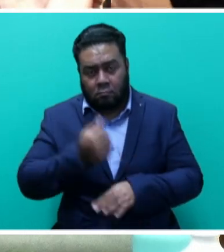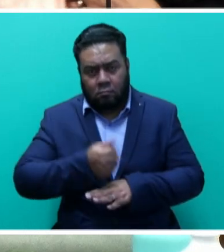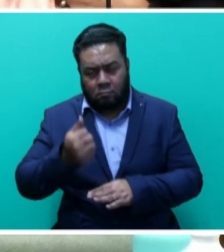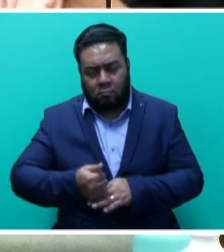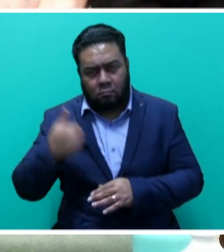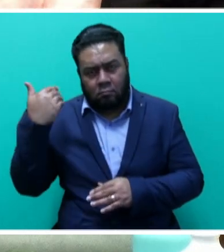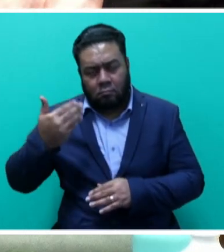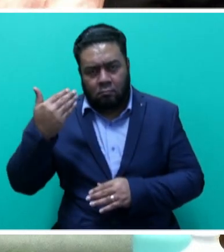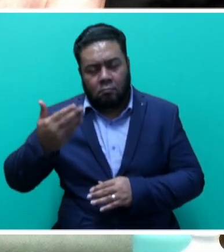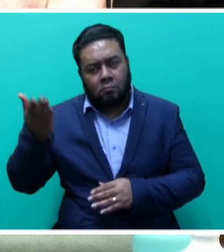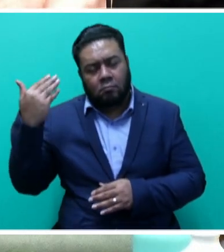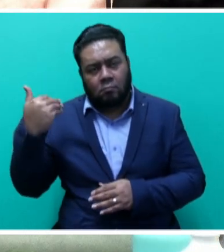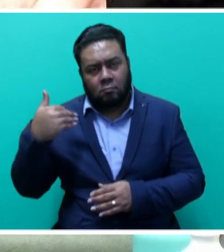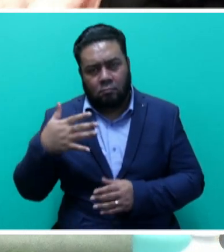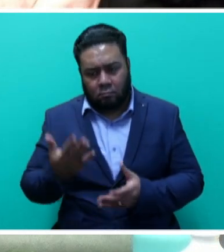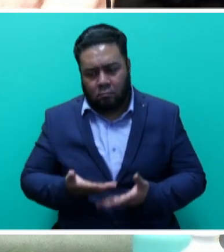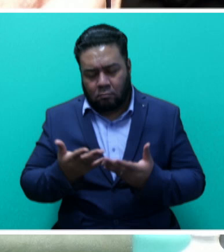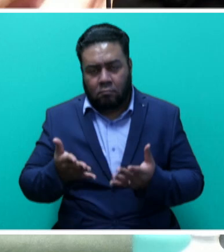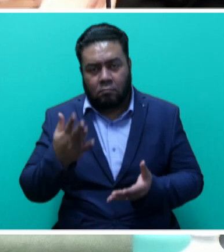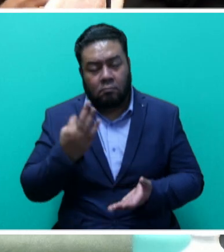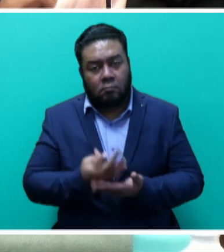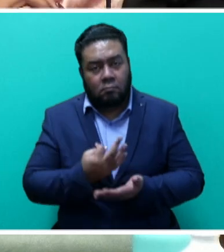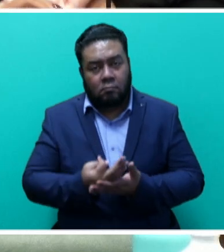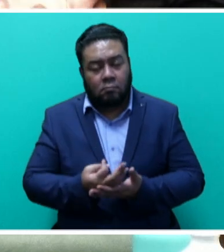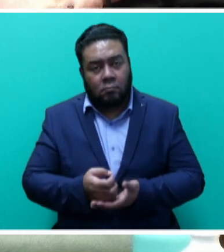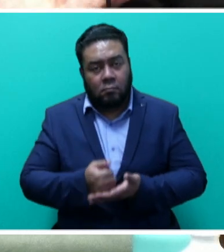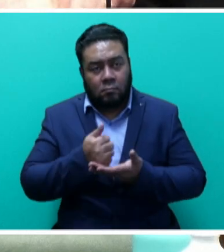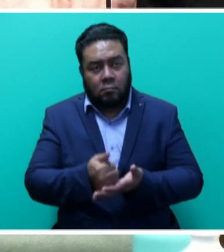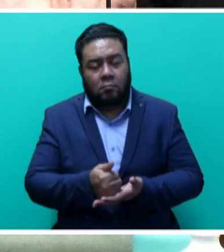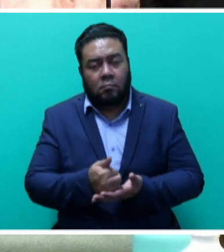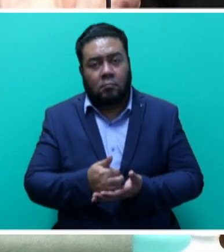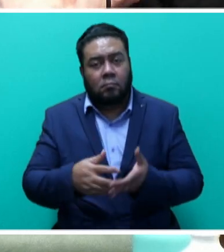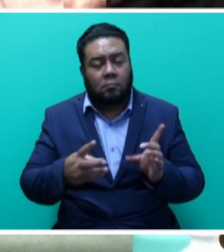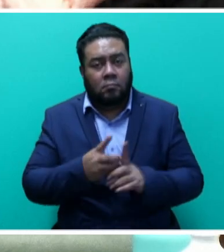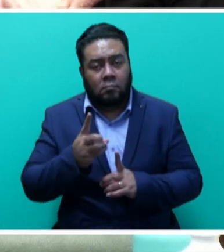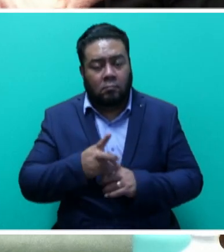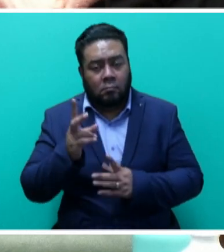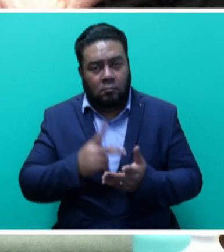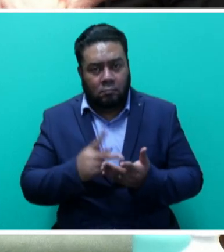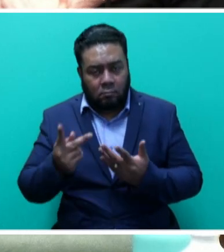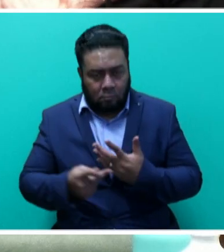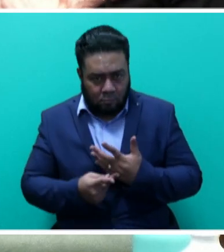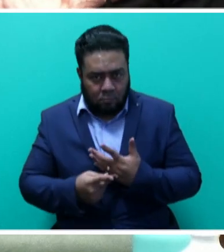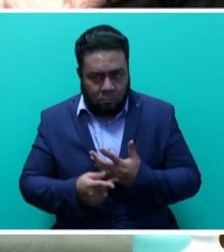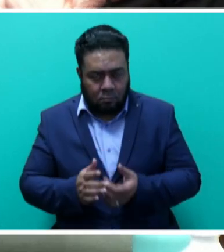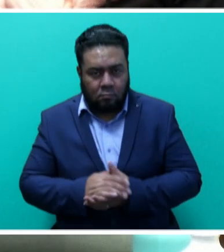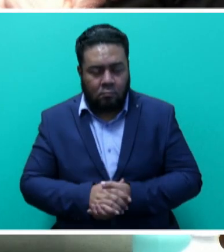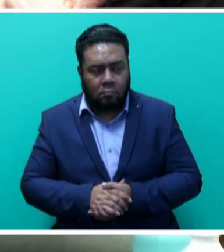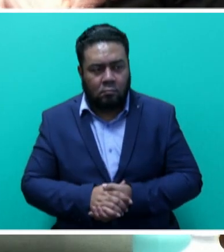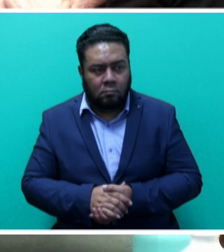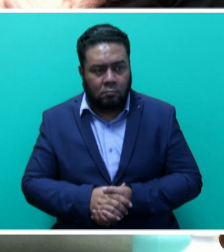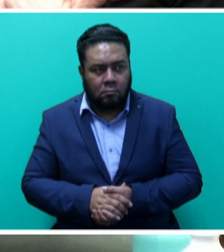years offered financial assistance, schemes for development projects designed to meet diverse needs of